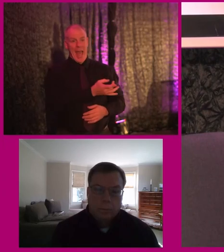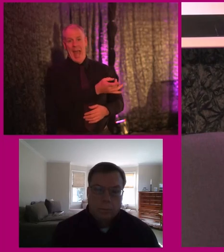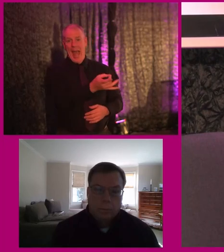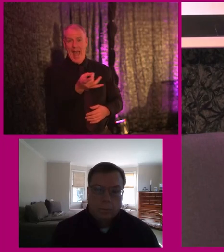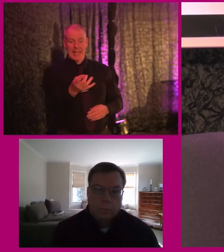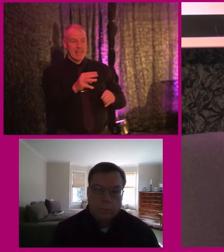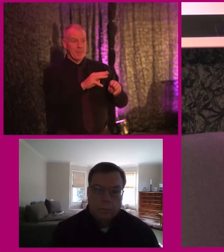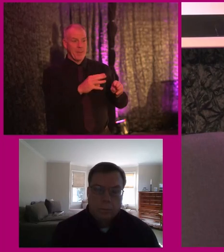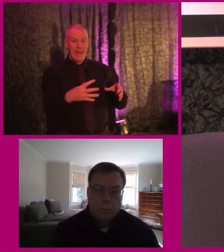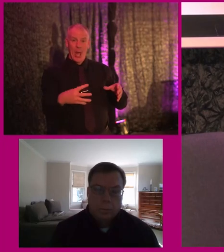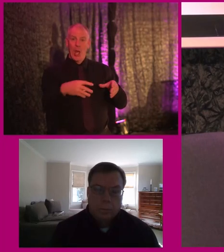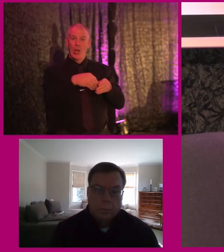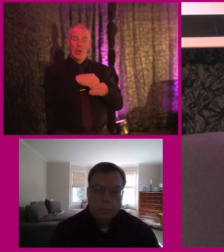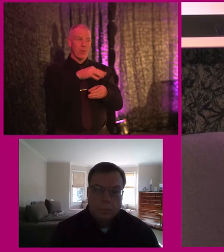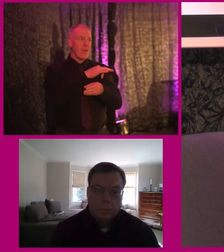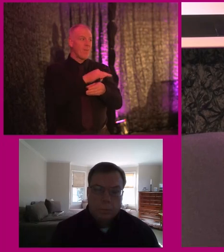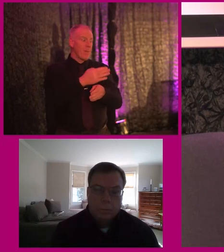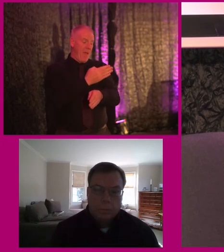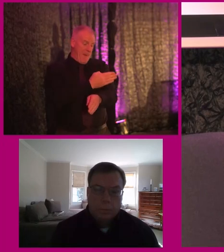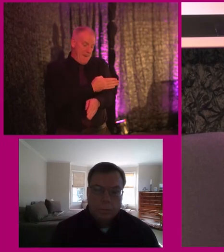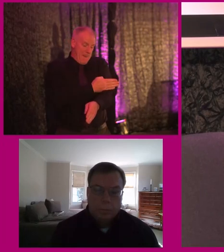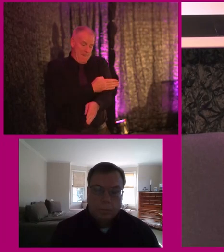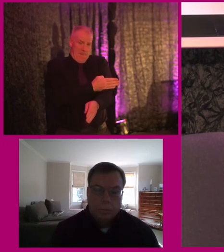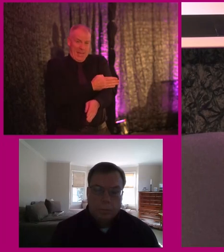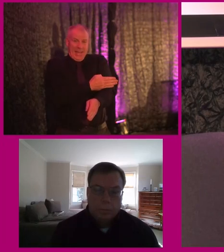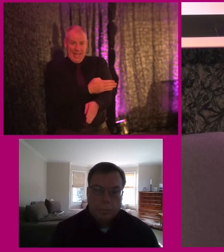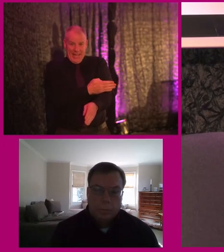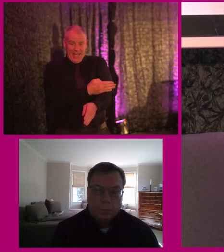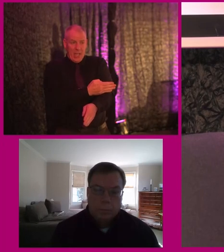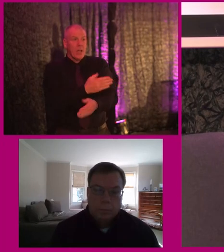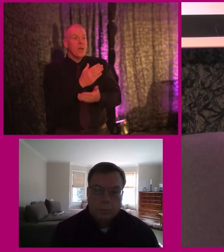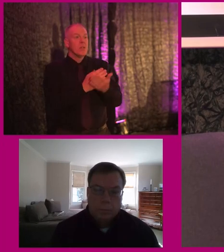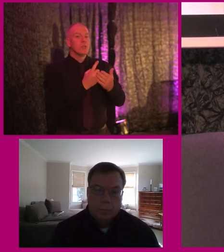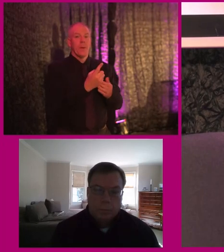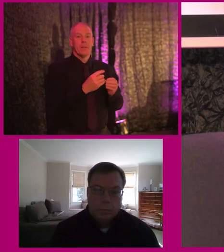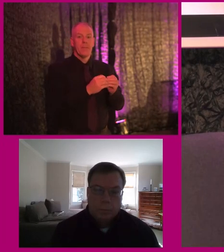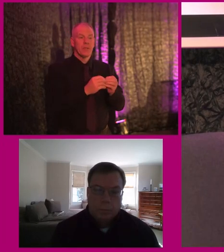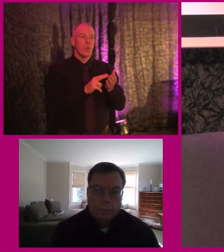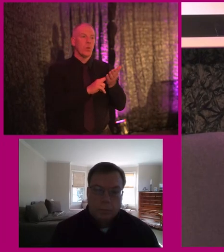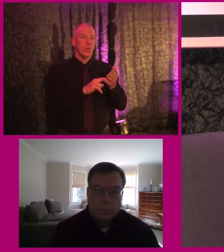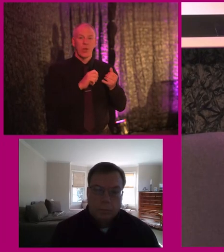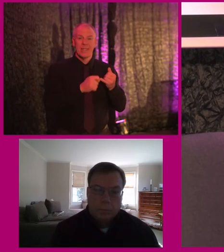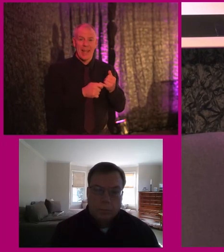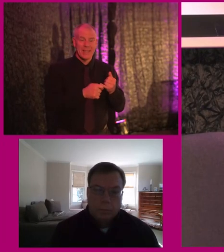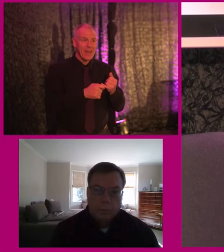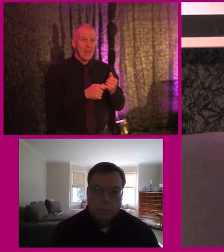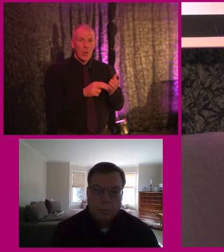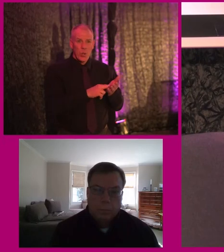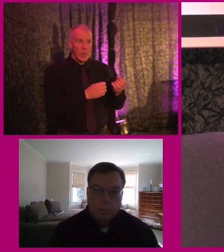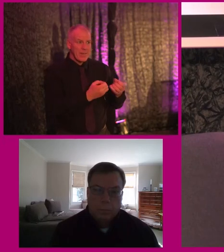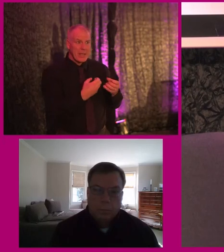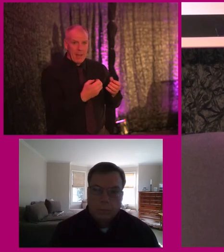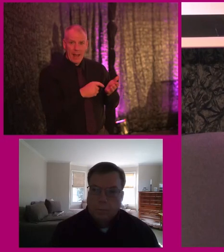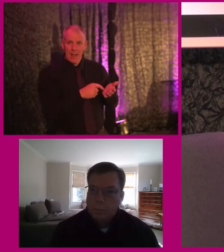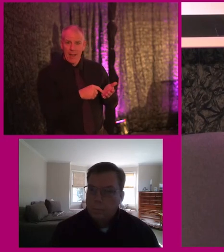people from the very, very early stages. Somebody earlier mentioned user testing. Listen to the feedback you get.